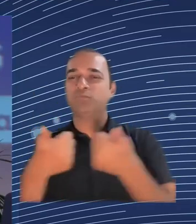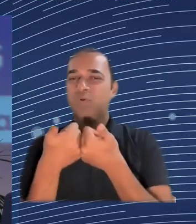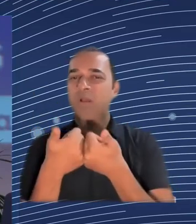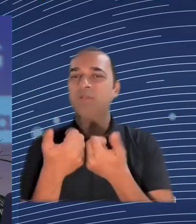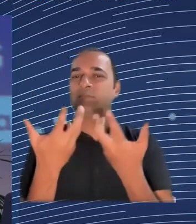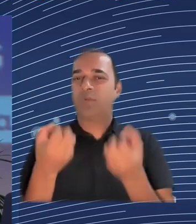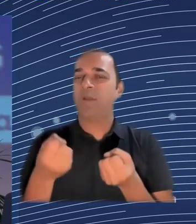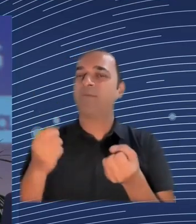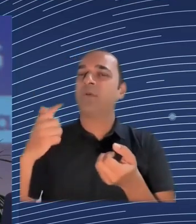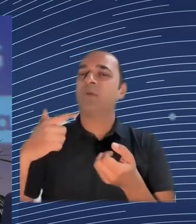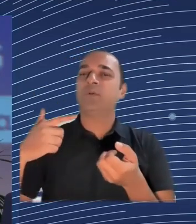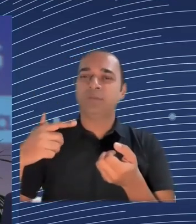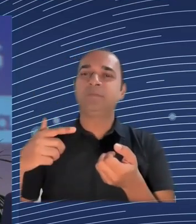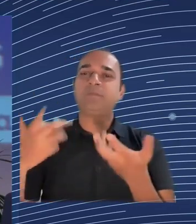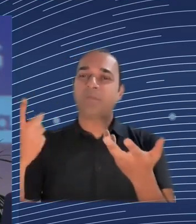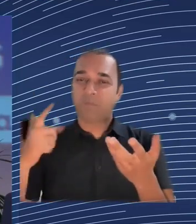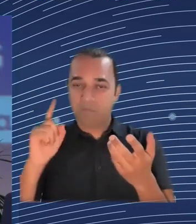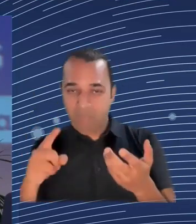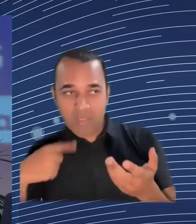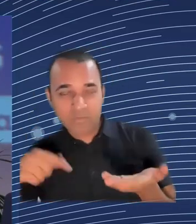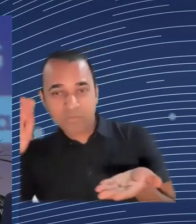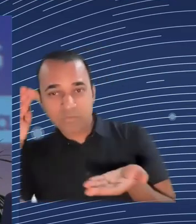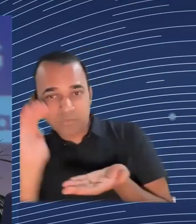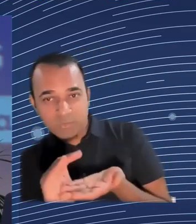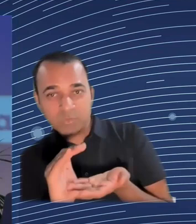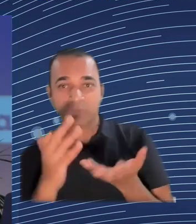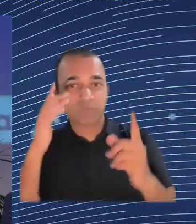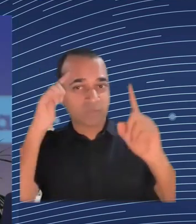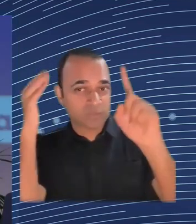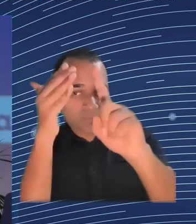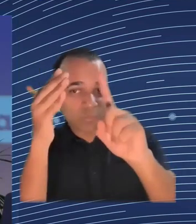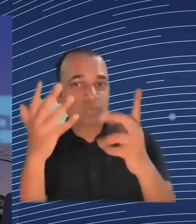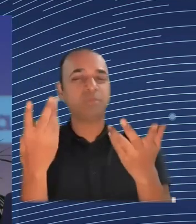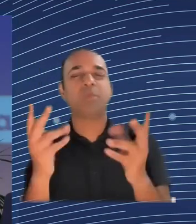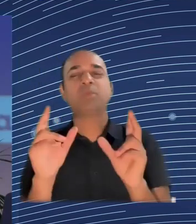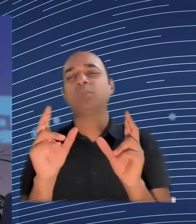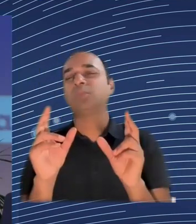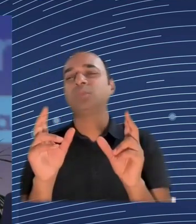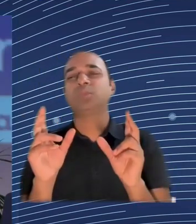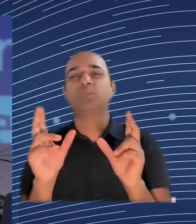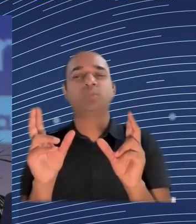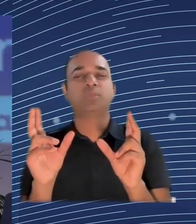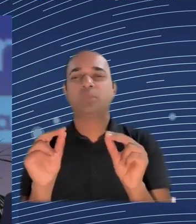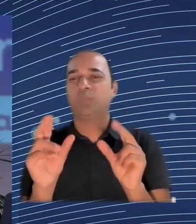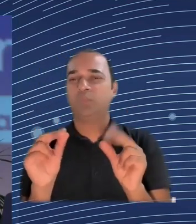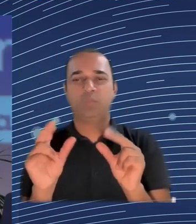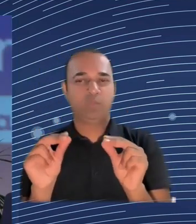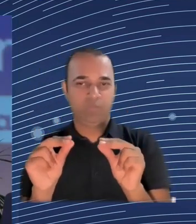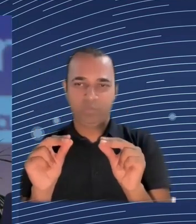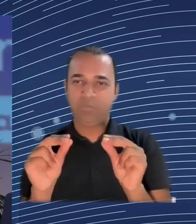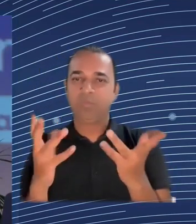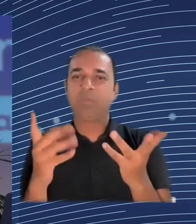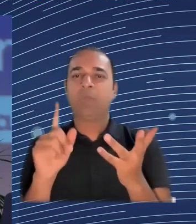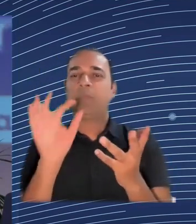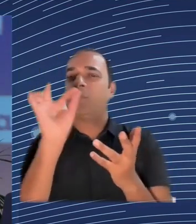we have to just find that right spot and that's why we have to have the sufficient quality